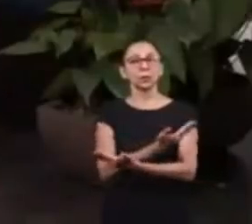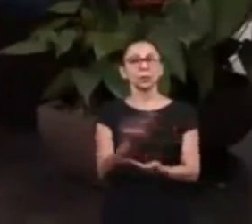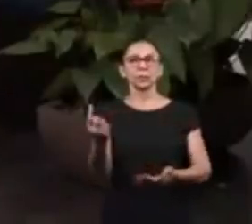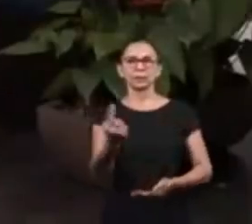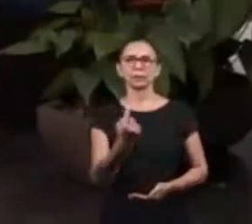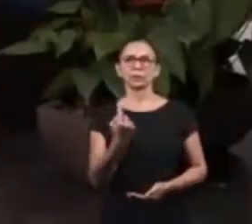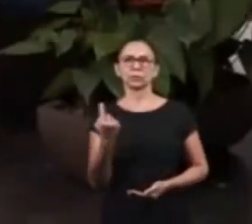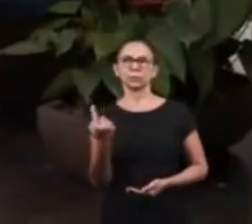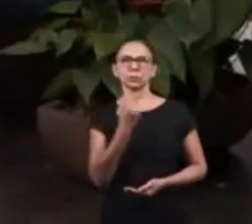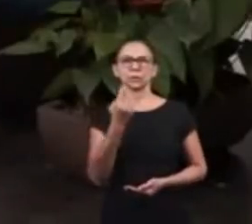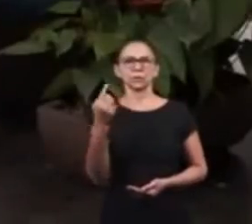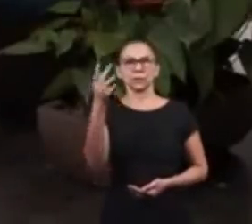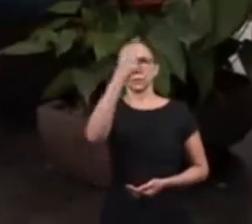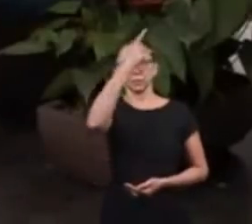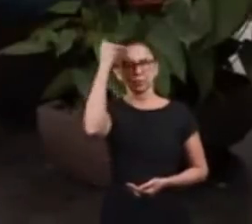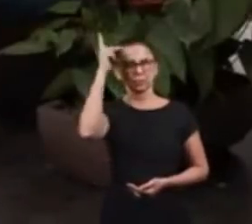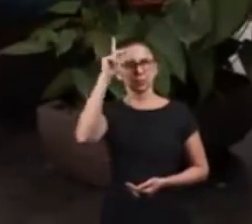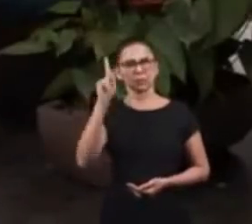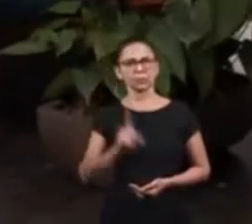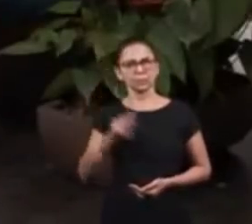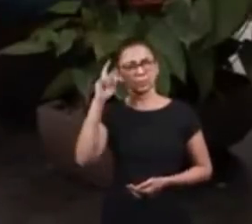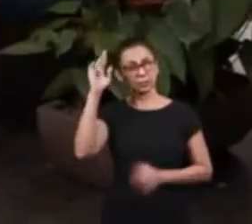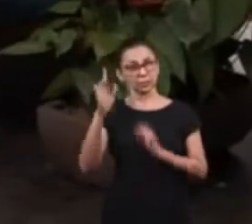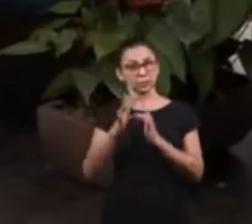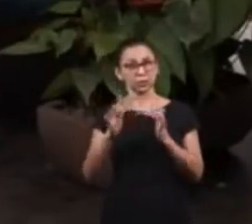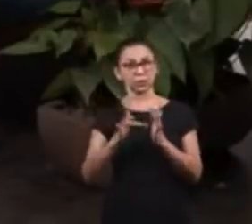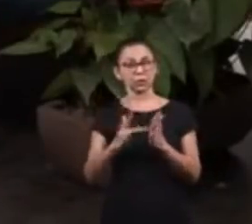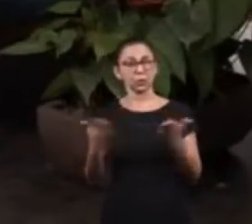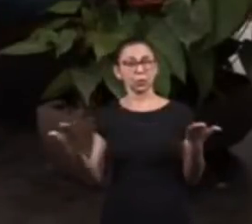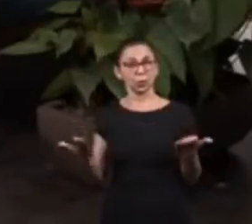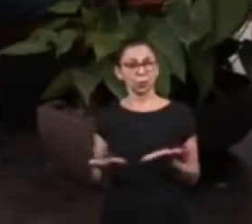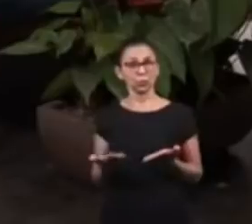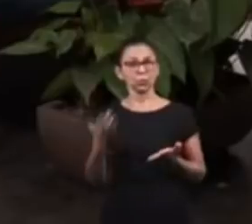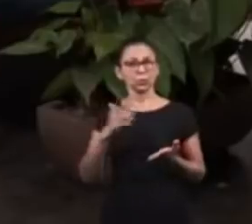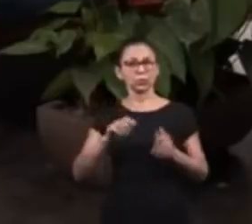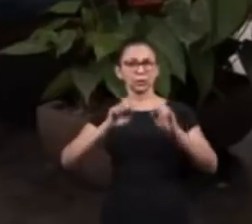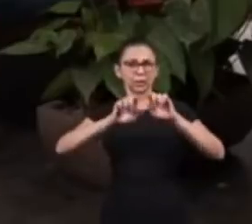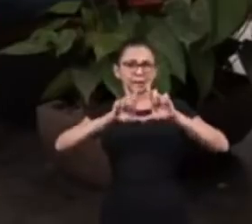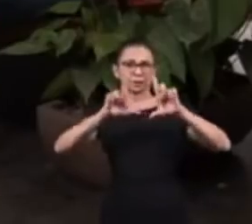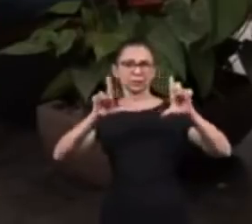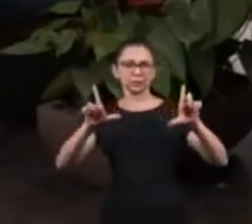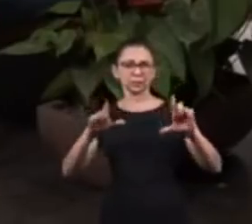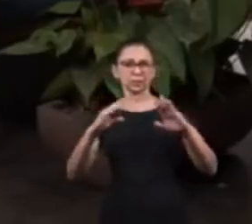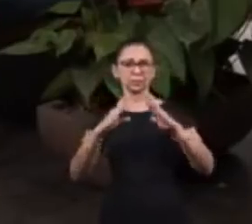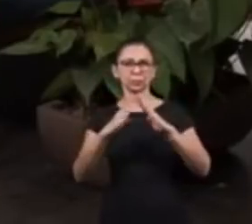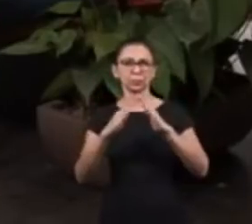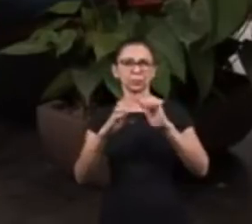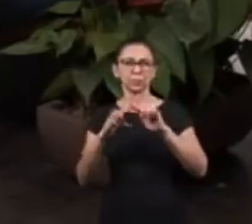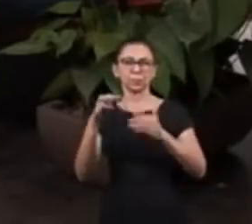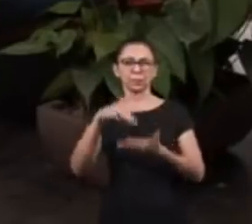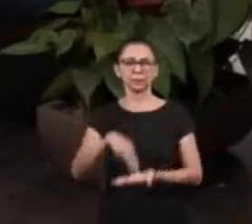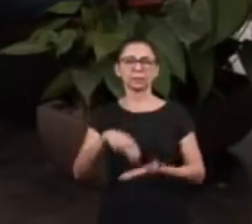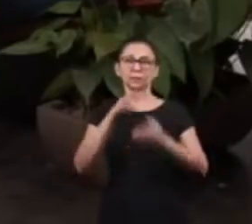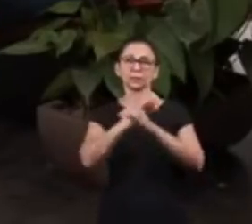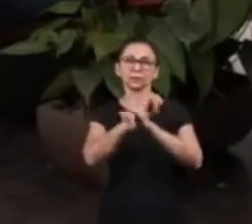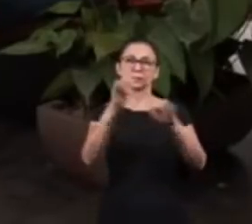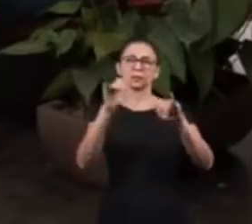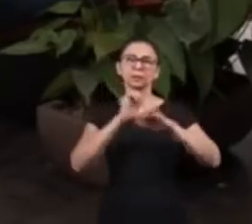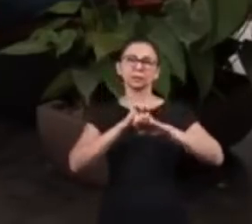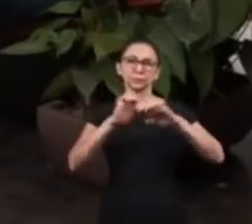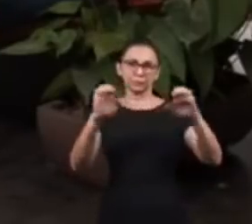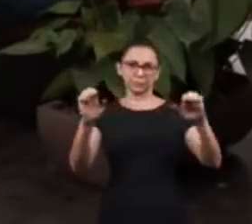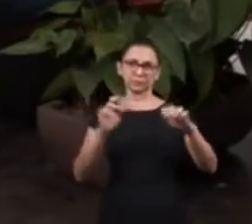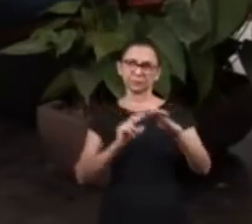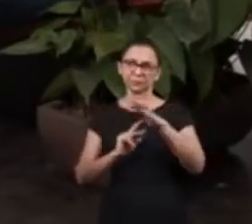I'd like to greet everyone with the peace of the Lord Jesus. This is another episode of the program Announcing the Eternal Gospel by the